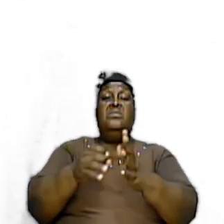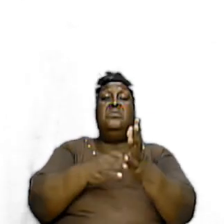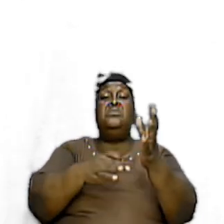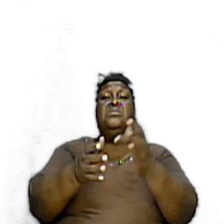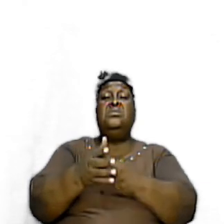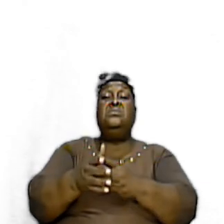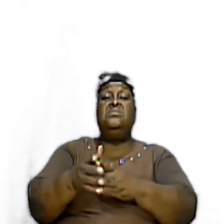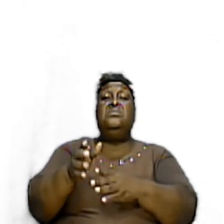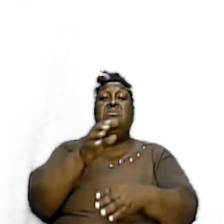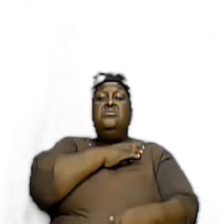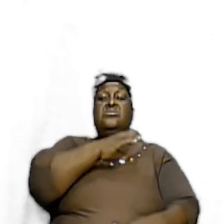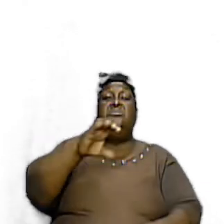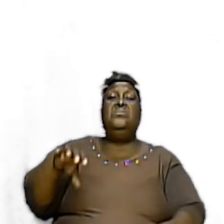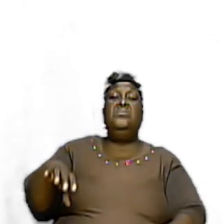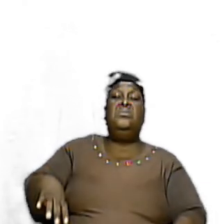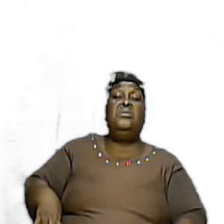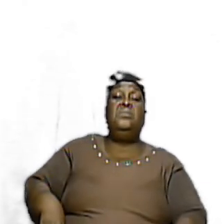Christ